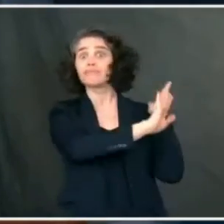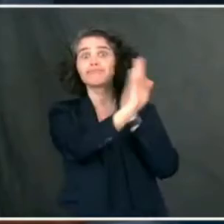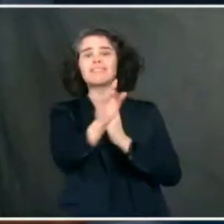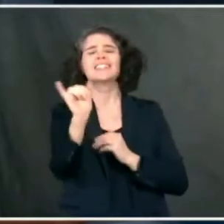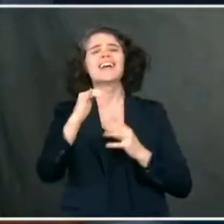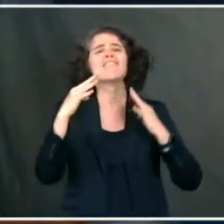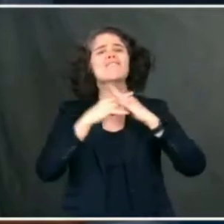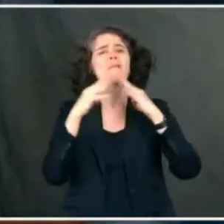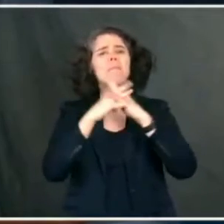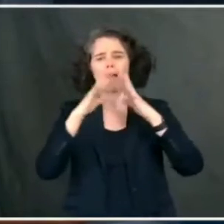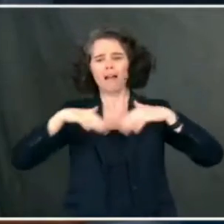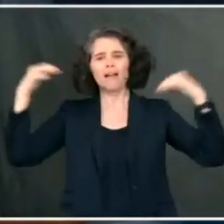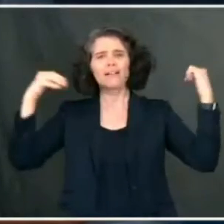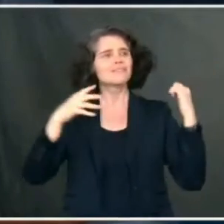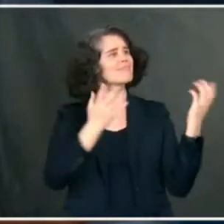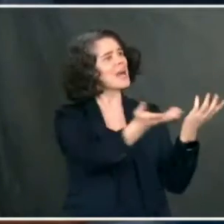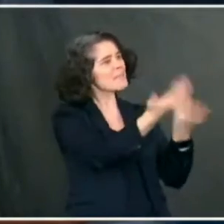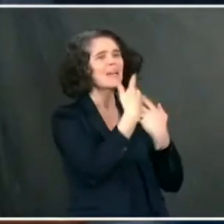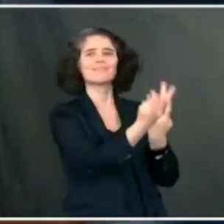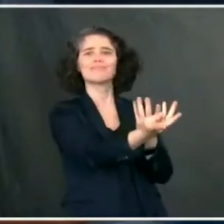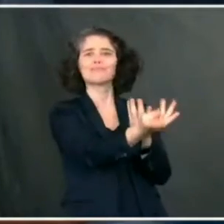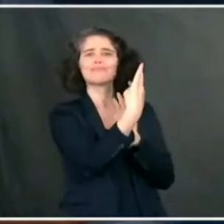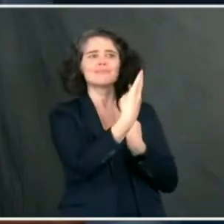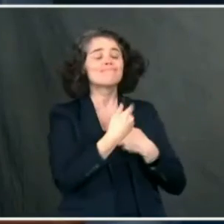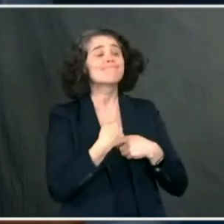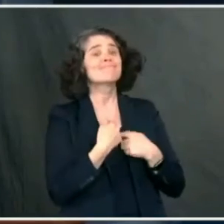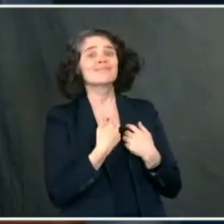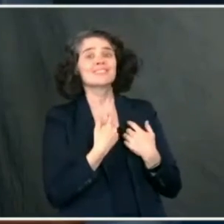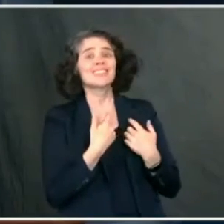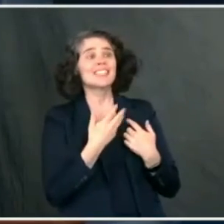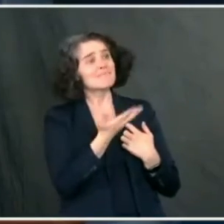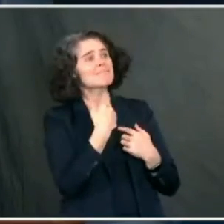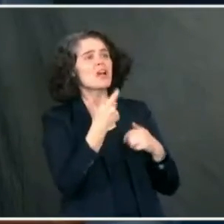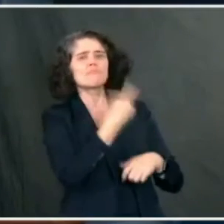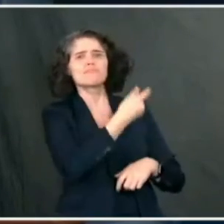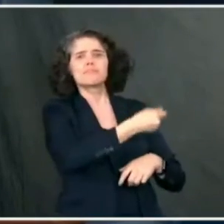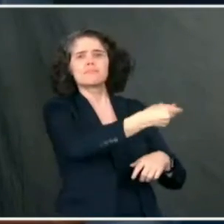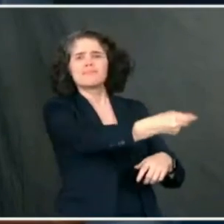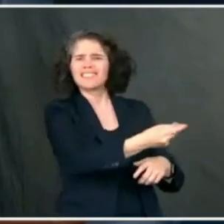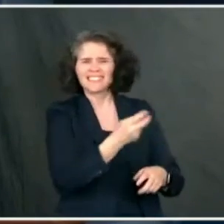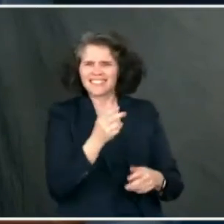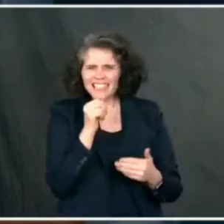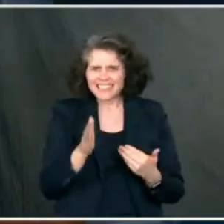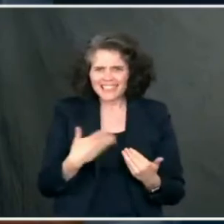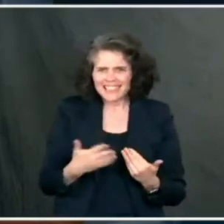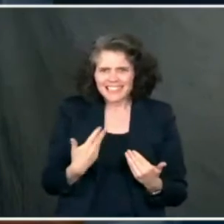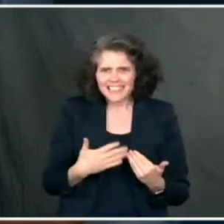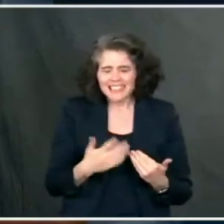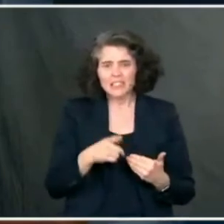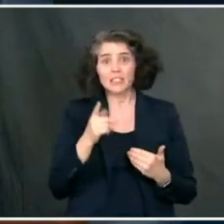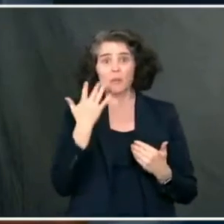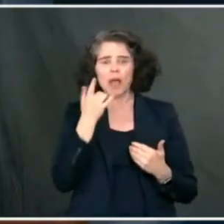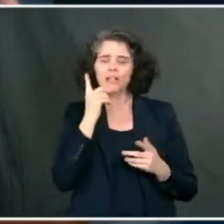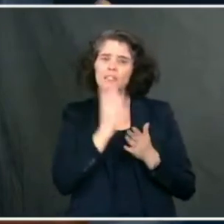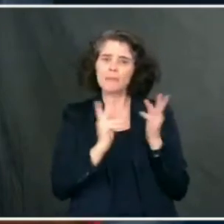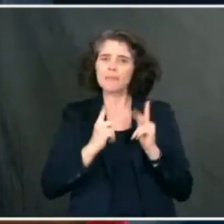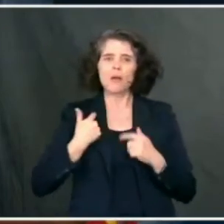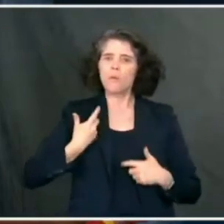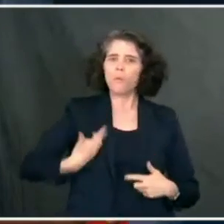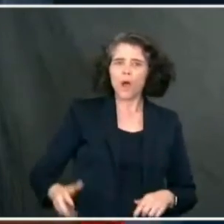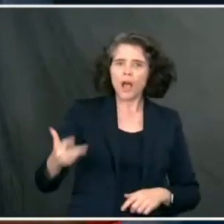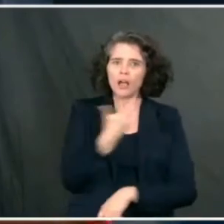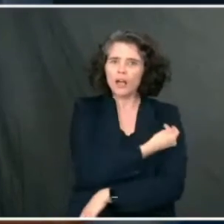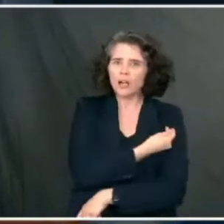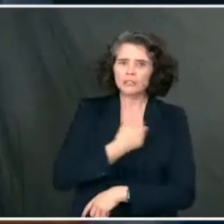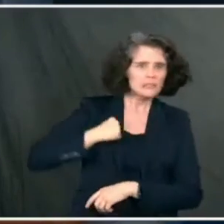football stadium and giving them shots. We have to overcome vaccine hesitancy. We have to get to health communities where they don't